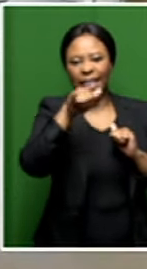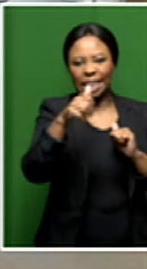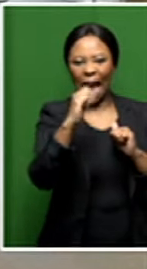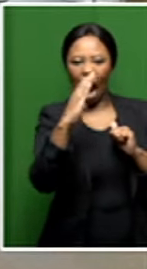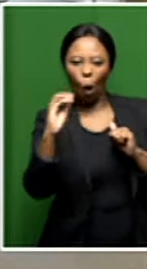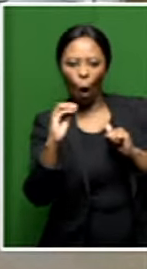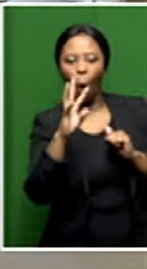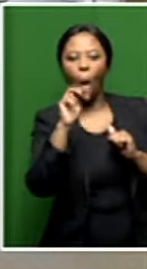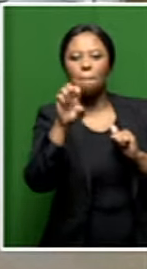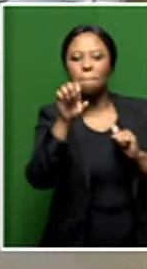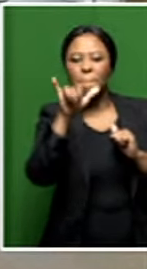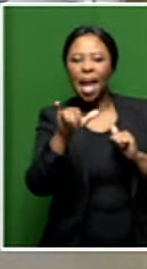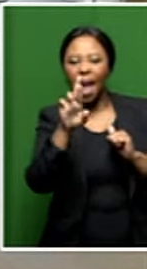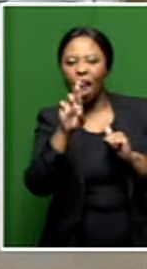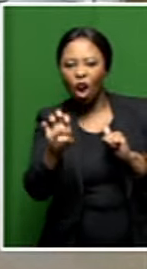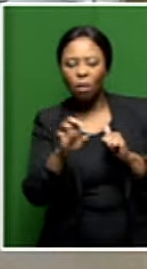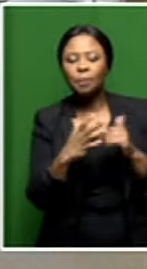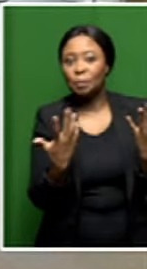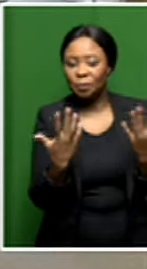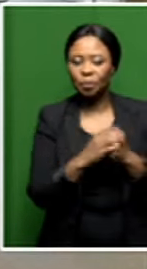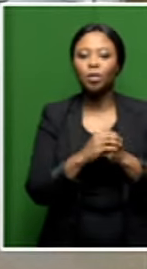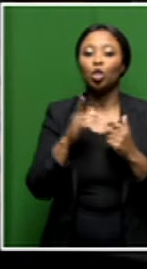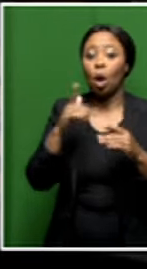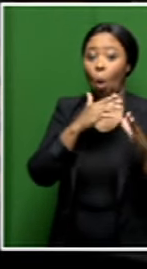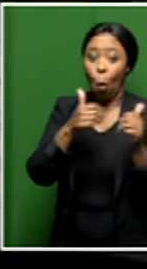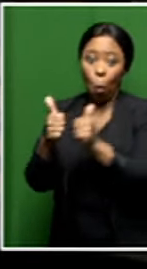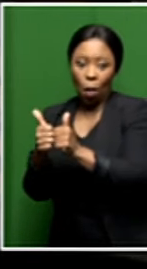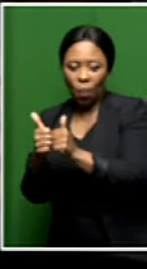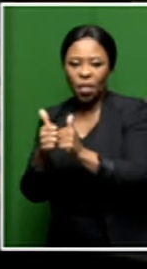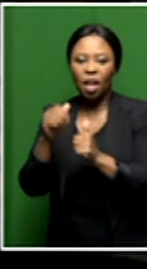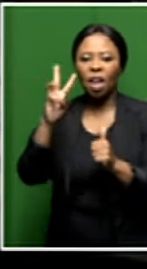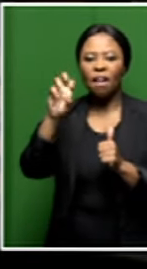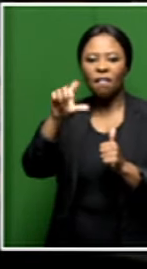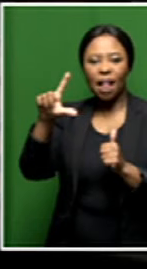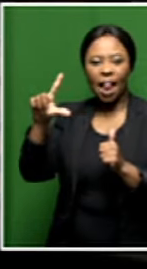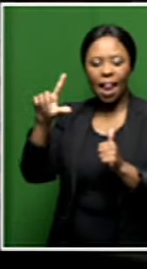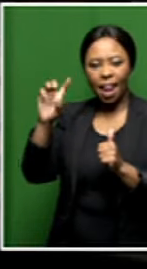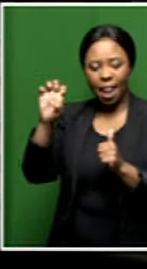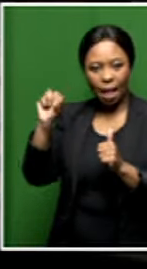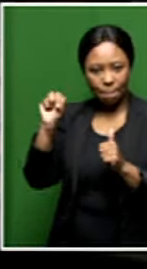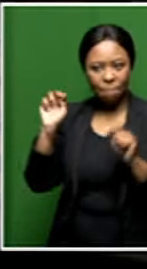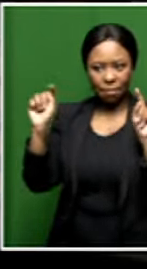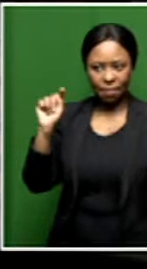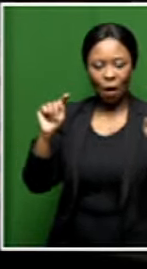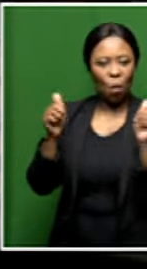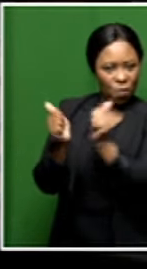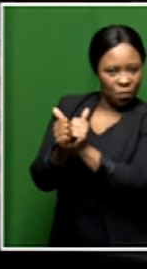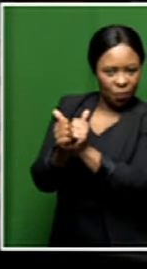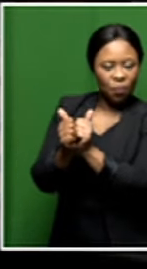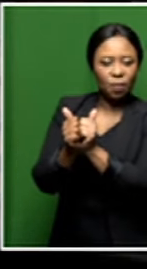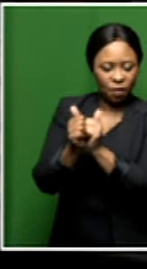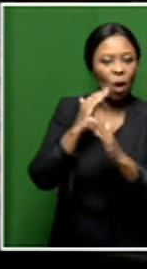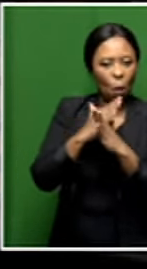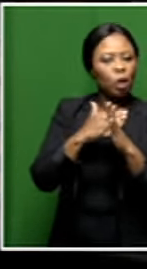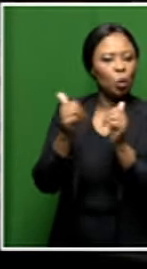Yakko Mayer has been working with with Velen Bosho for a number of years. They've been collaborating.